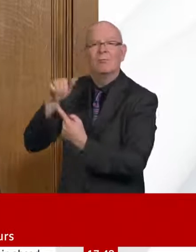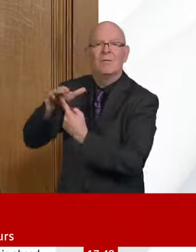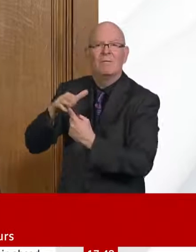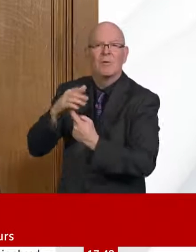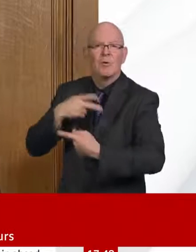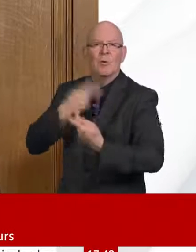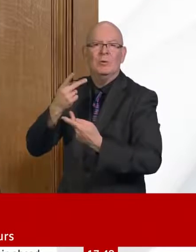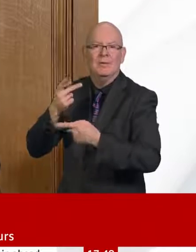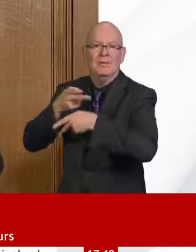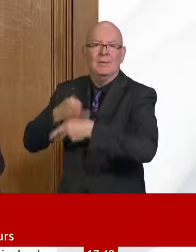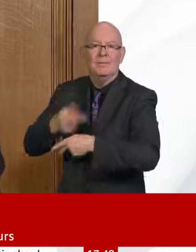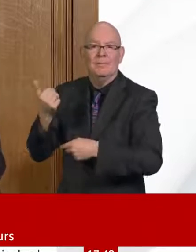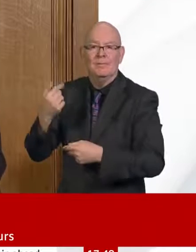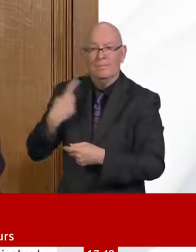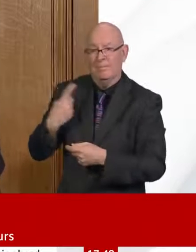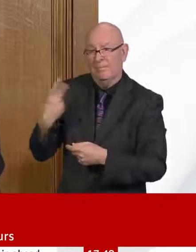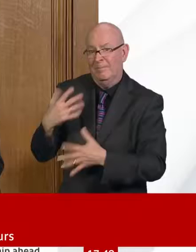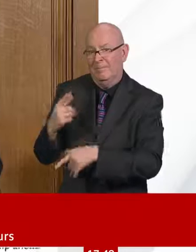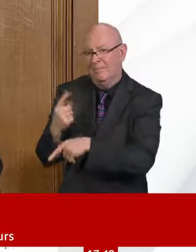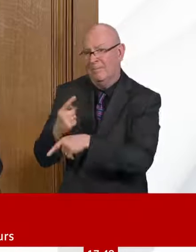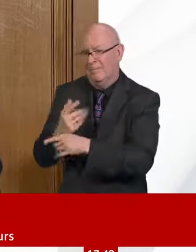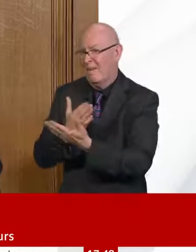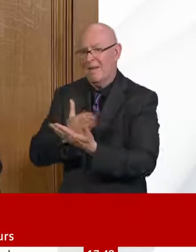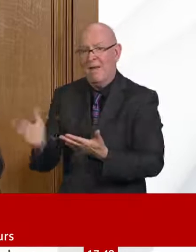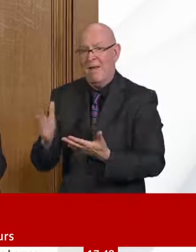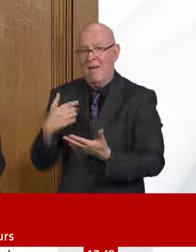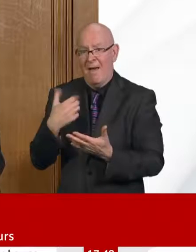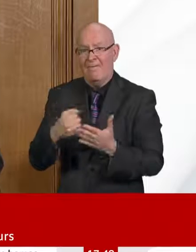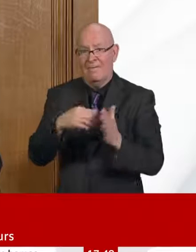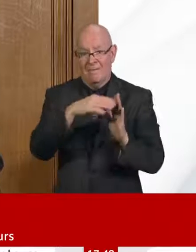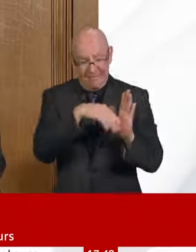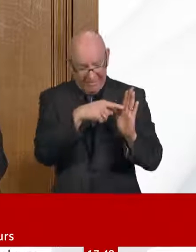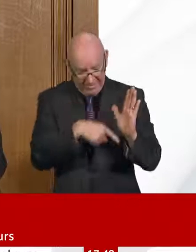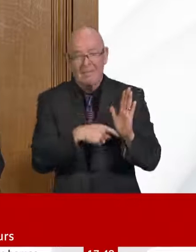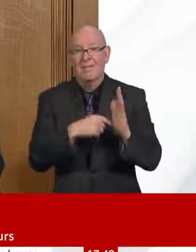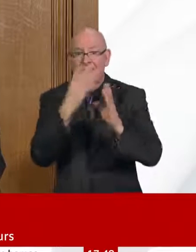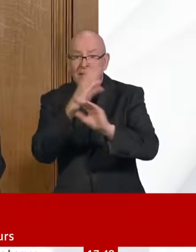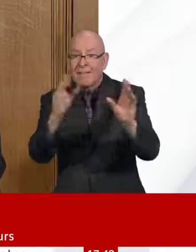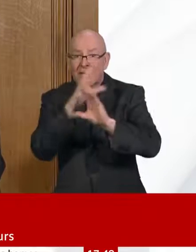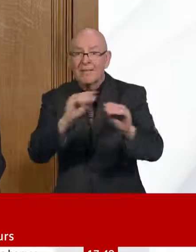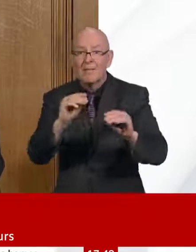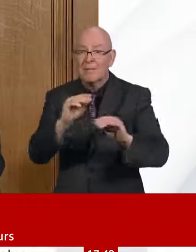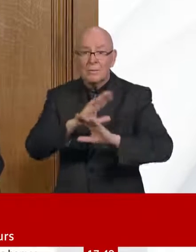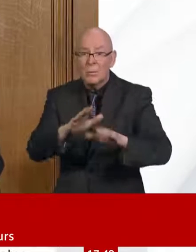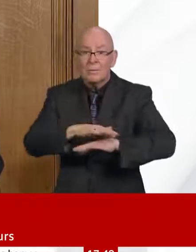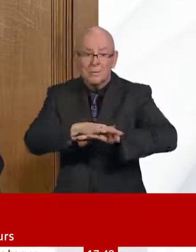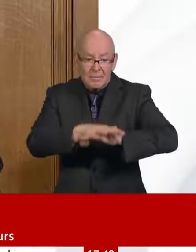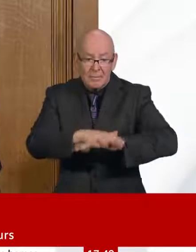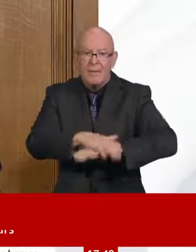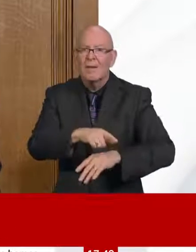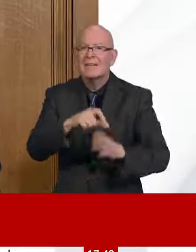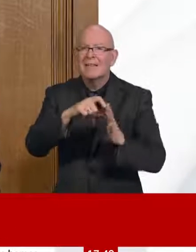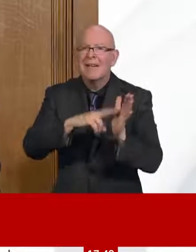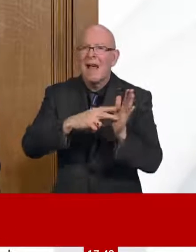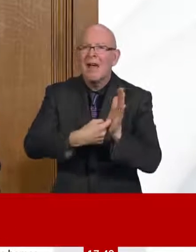capacity in, should mean that clinicians should be confident that they can have those discussions as they always have done